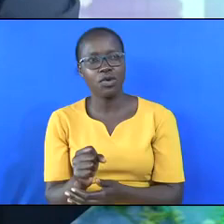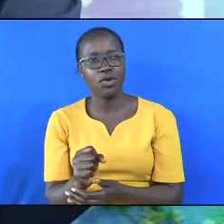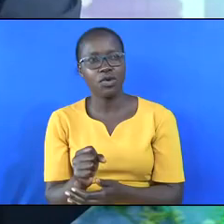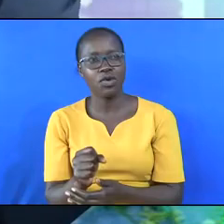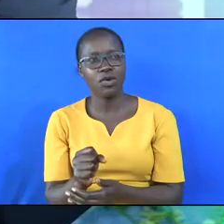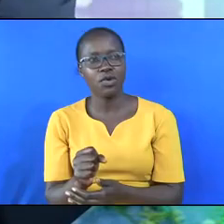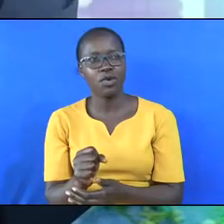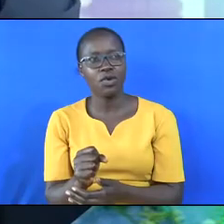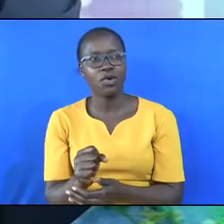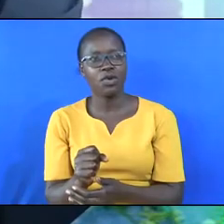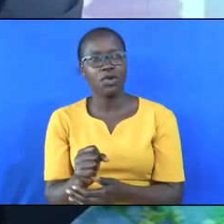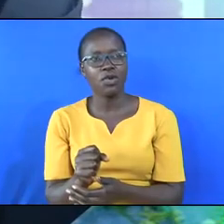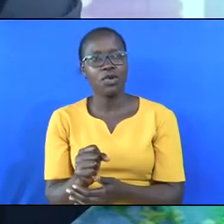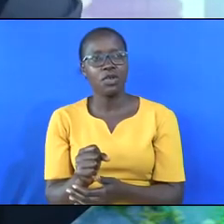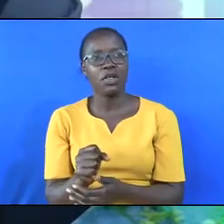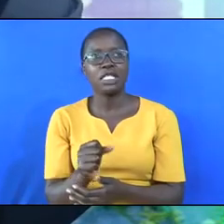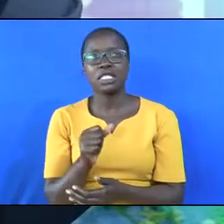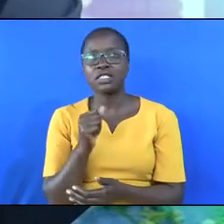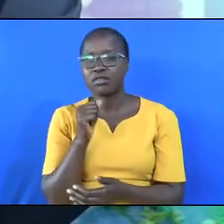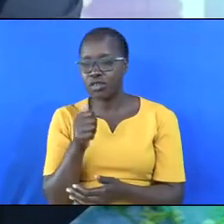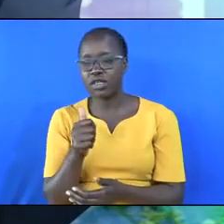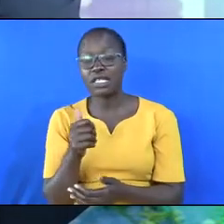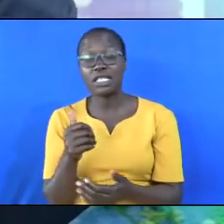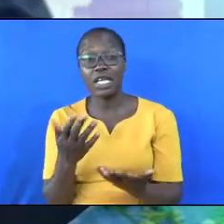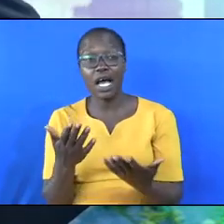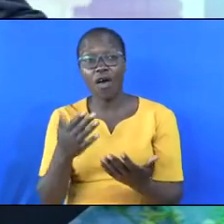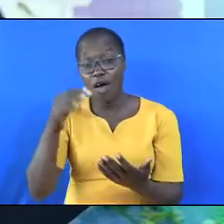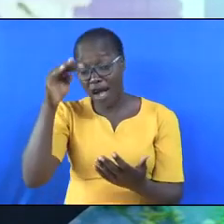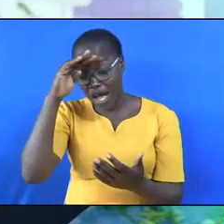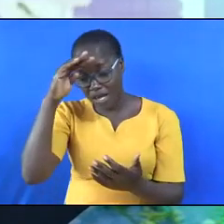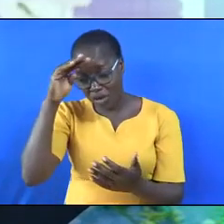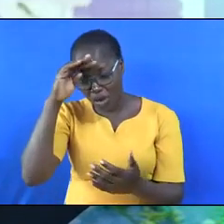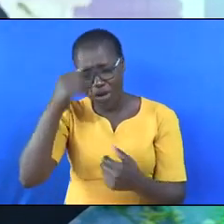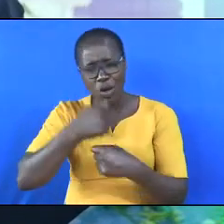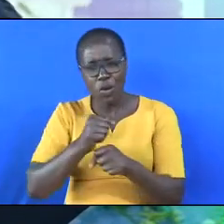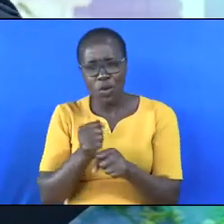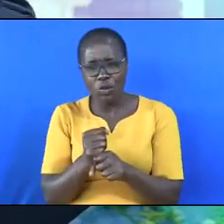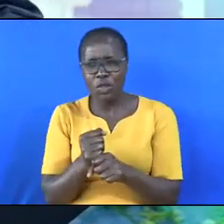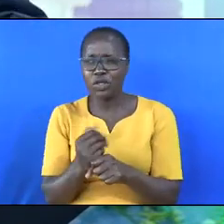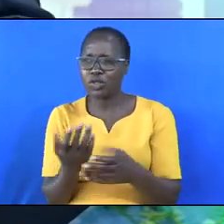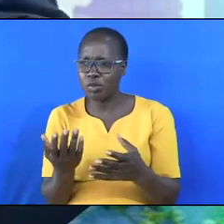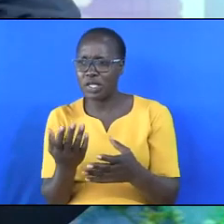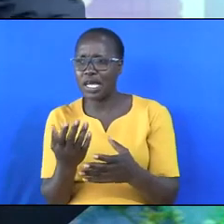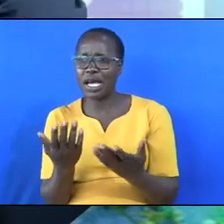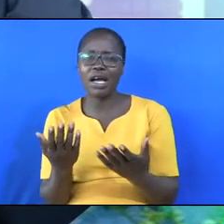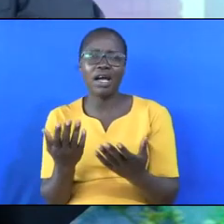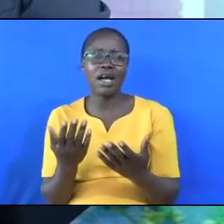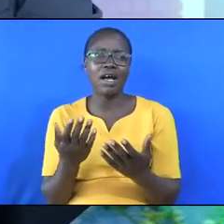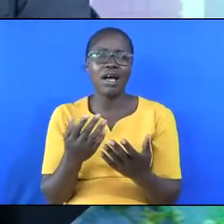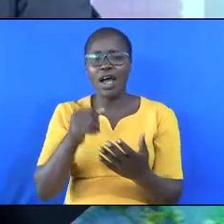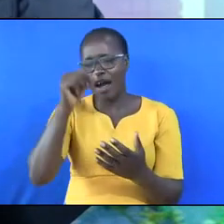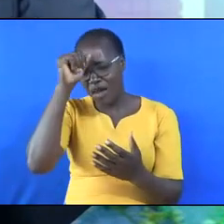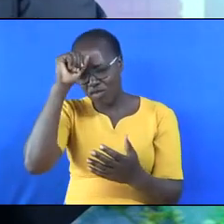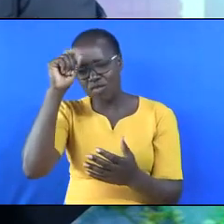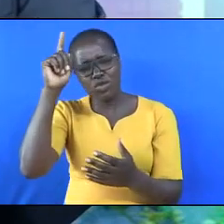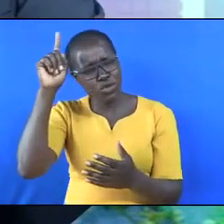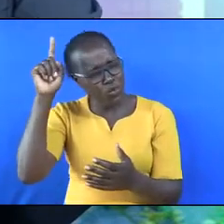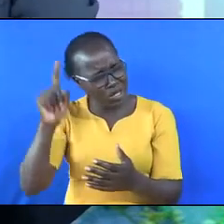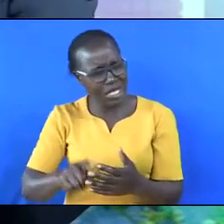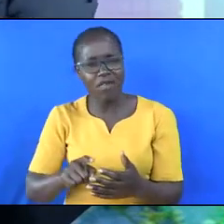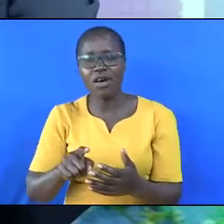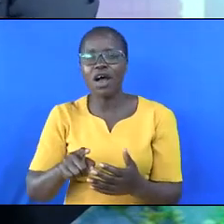And that is what alcohol will make you to be. Alcohol will make you to be a plump fool. You can't walk right,